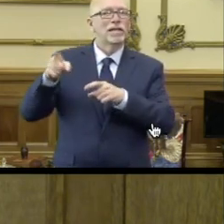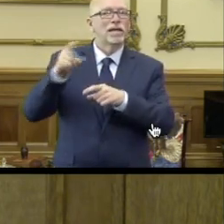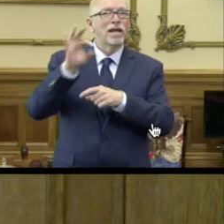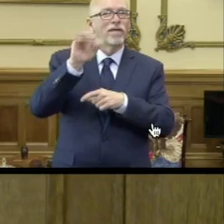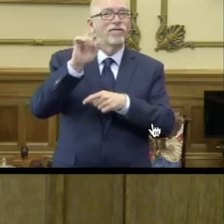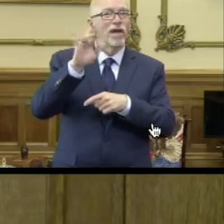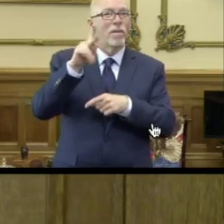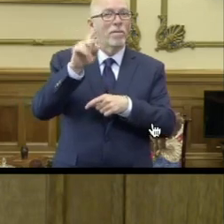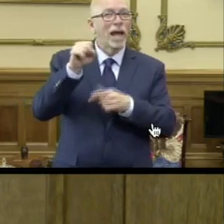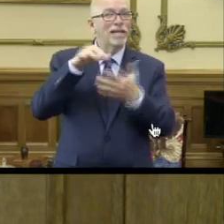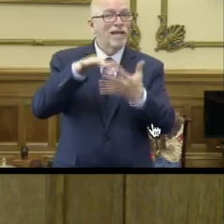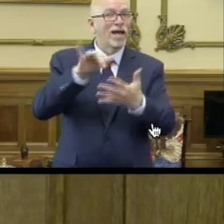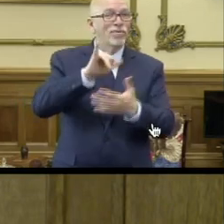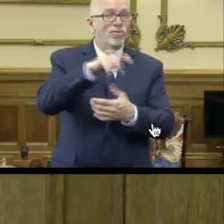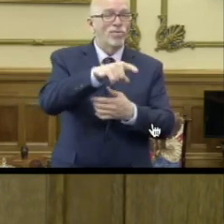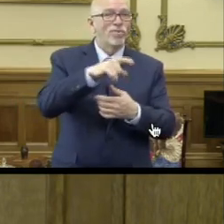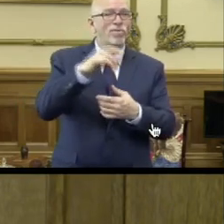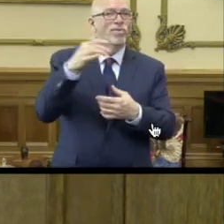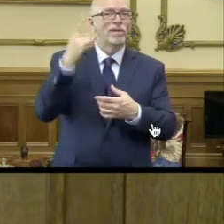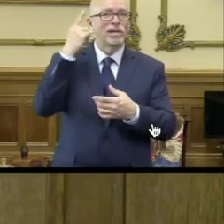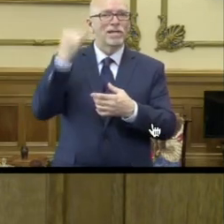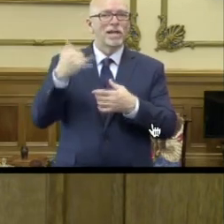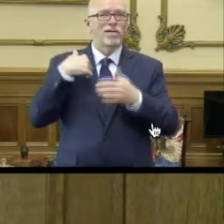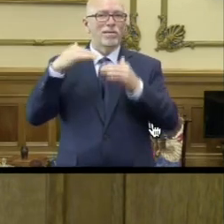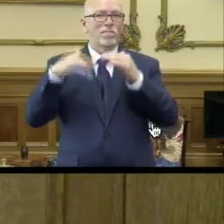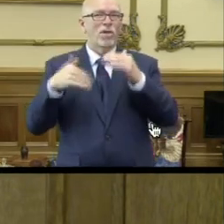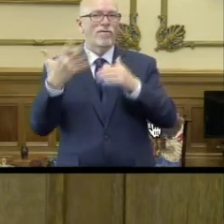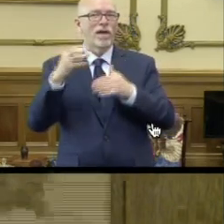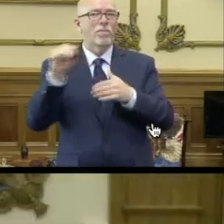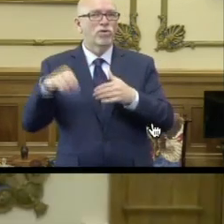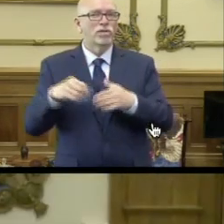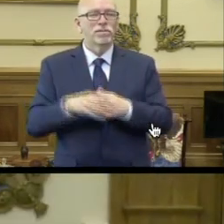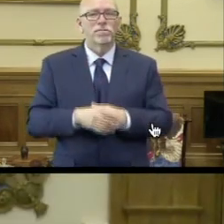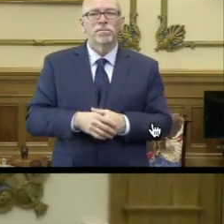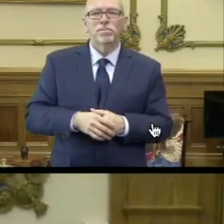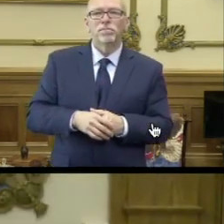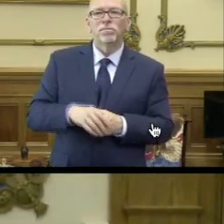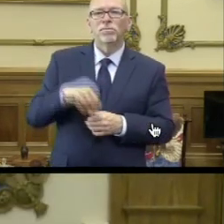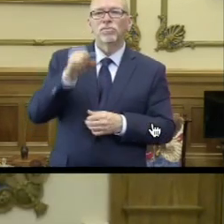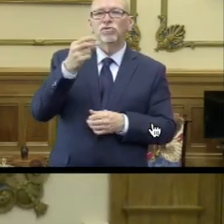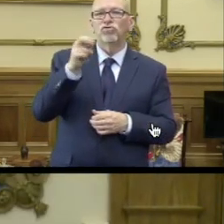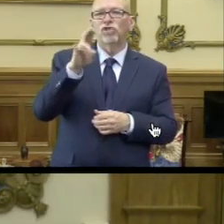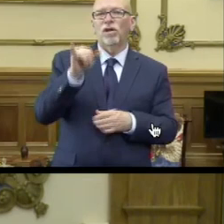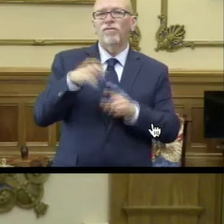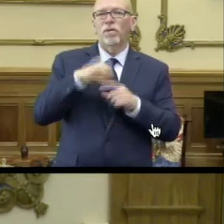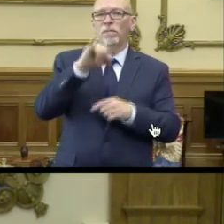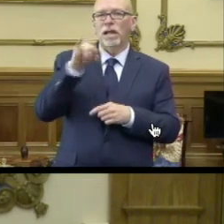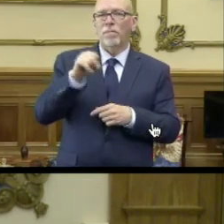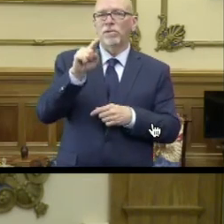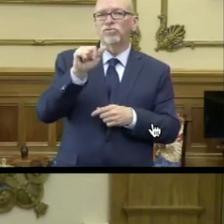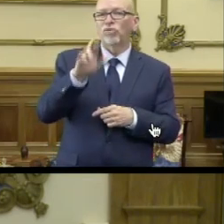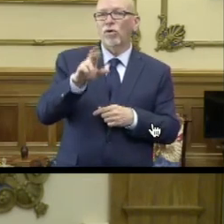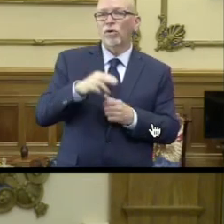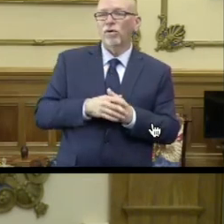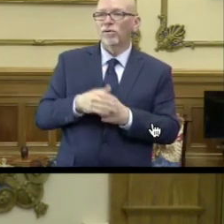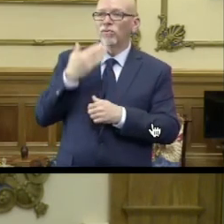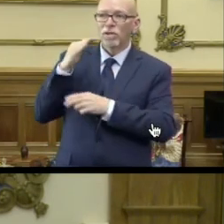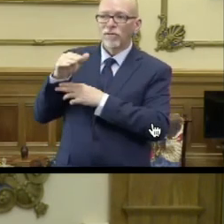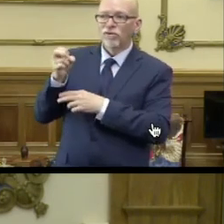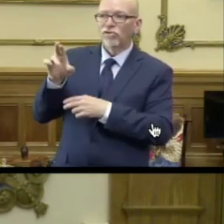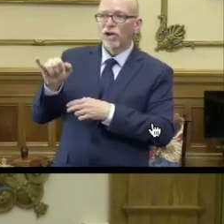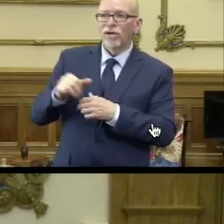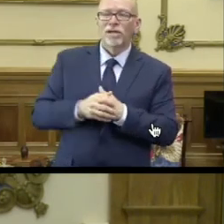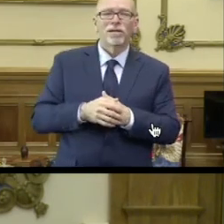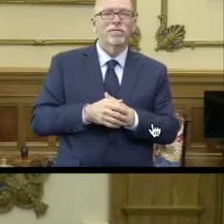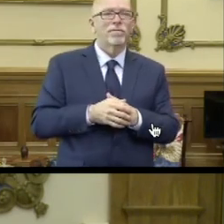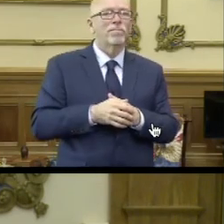study, et cetera, it is below that 5% rate. Sherry with the Indianapolis Star. Good afternoon, Sherry.